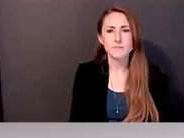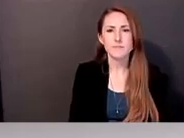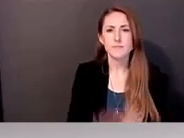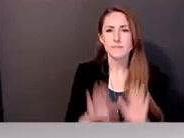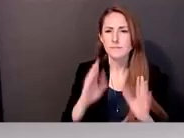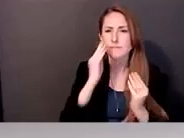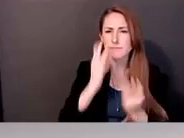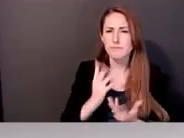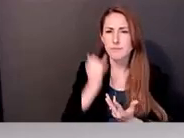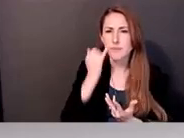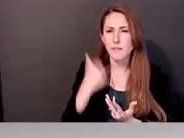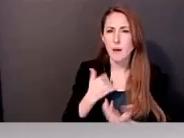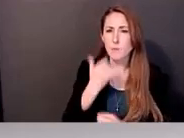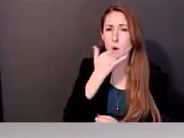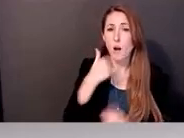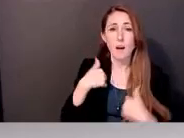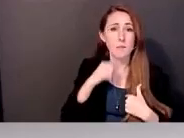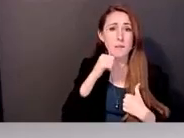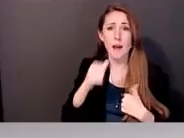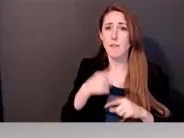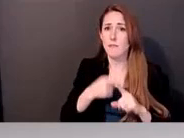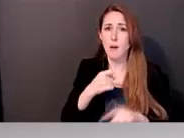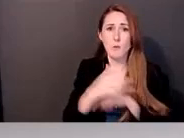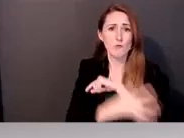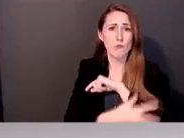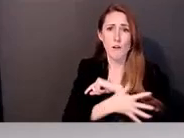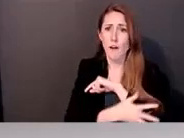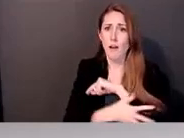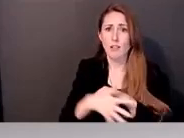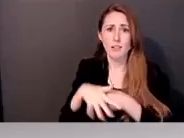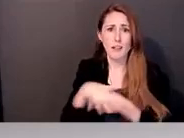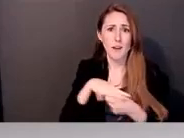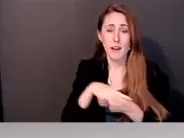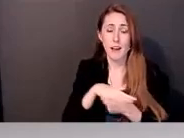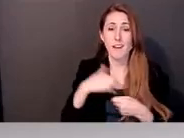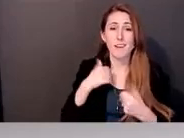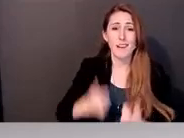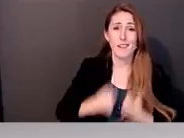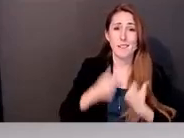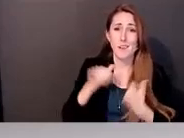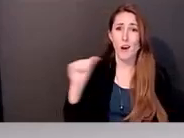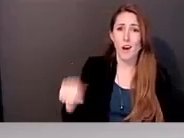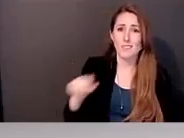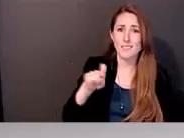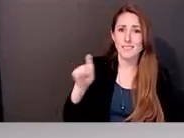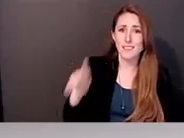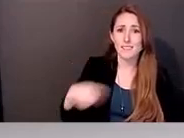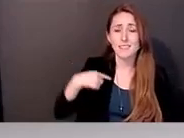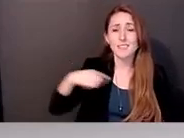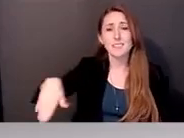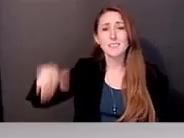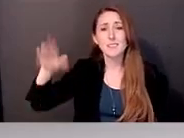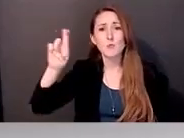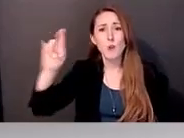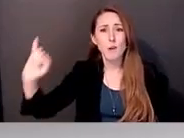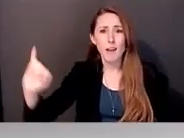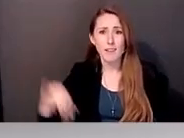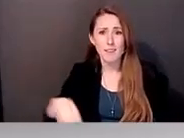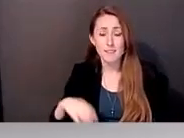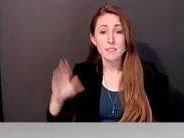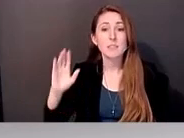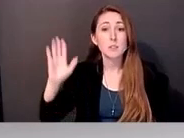wrong, cause I am not from a rural area. I live in Austin, Texas, and I grew up in Rhode Island, which is I think the most, or used to be most densely populated state